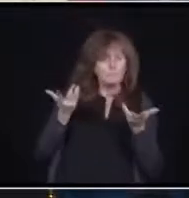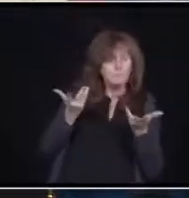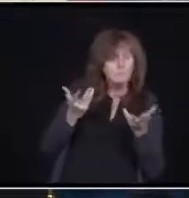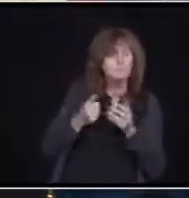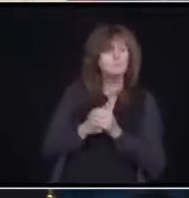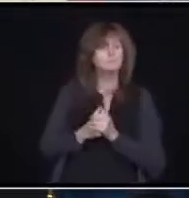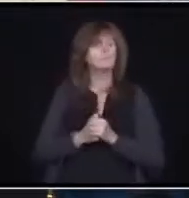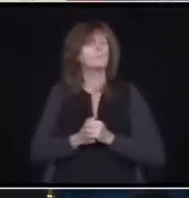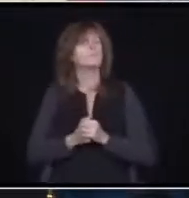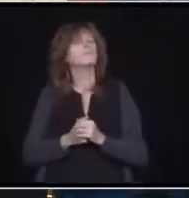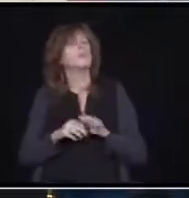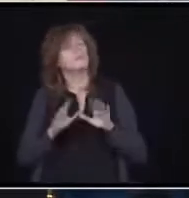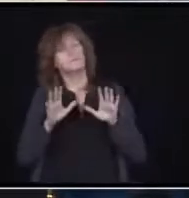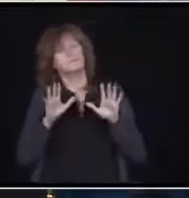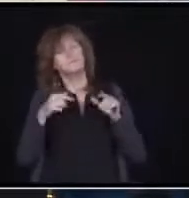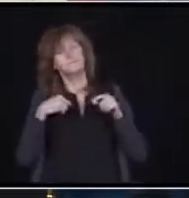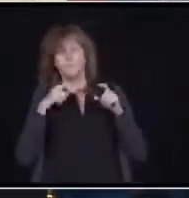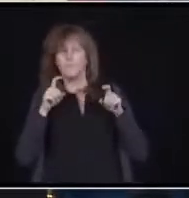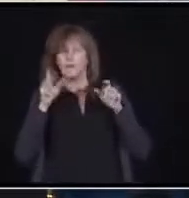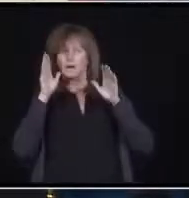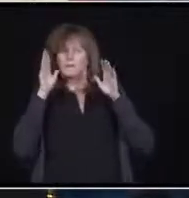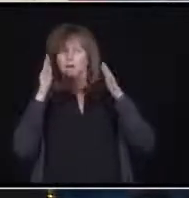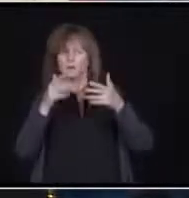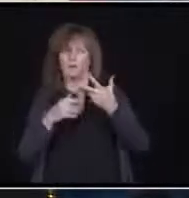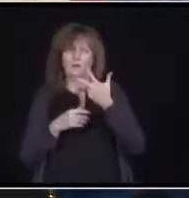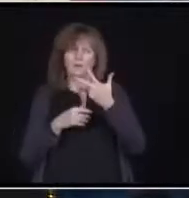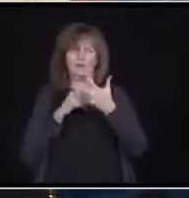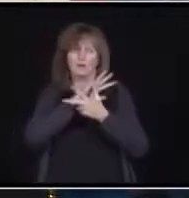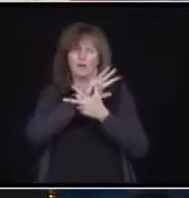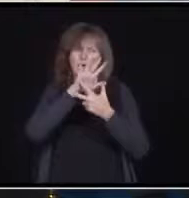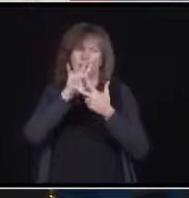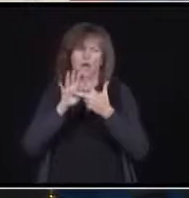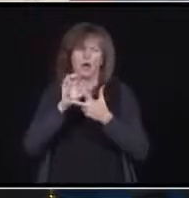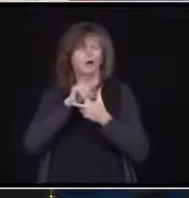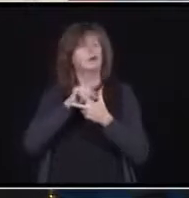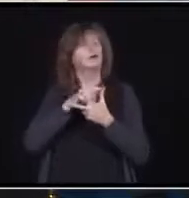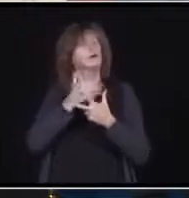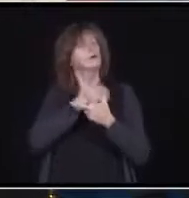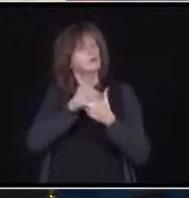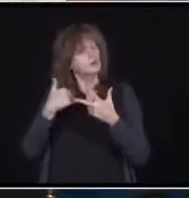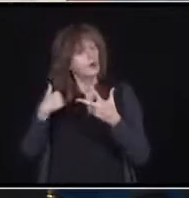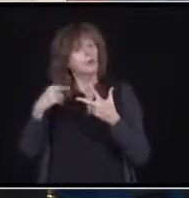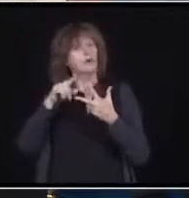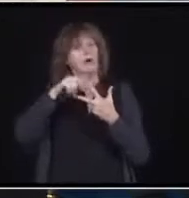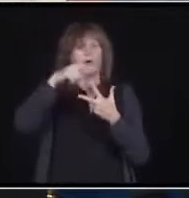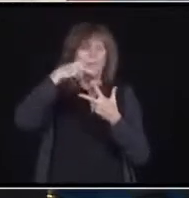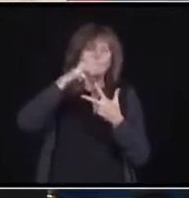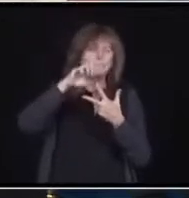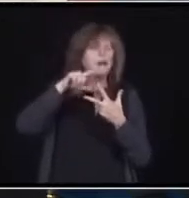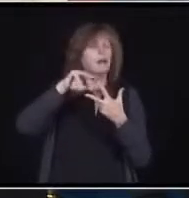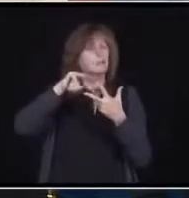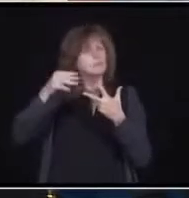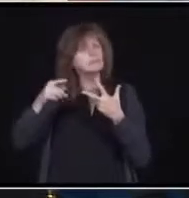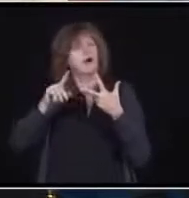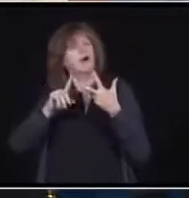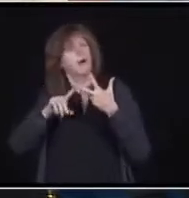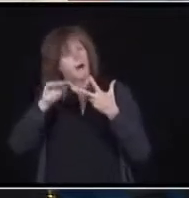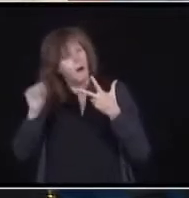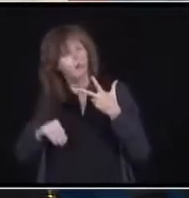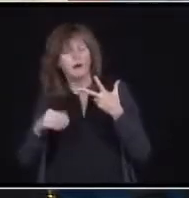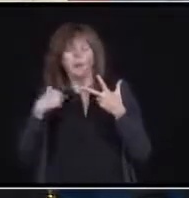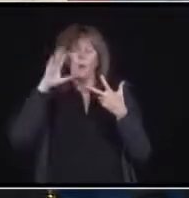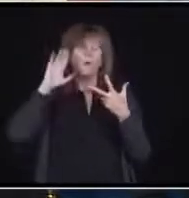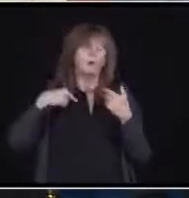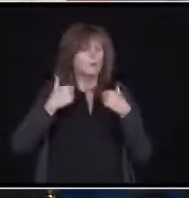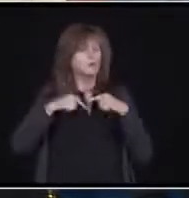and the Peel. We're there to support them. I know the federal government is there to support businesses. But the best way to help any business